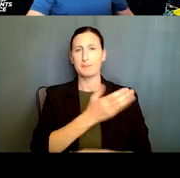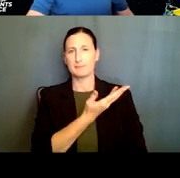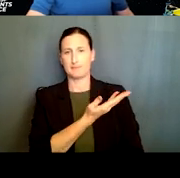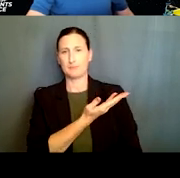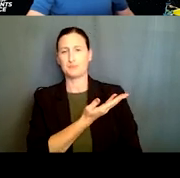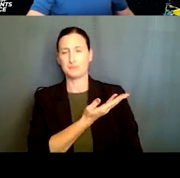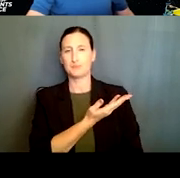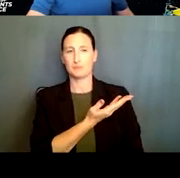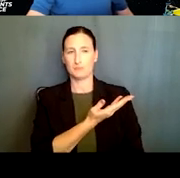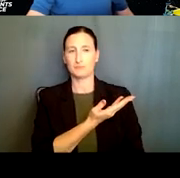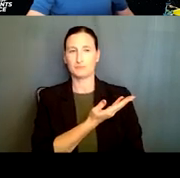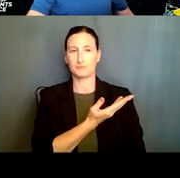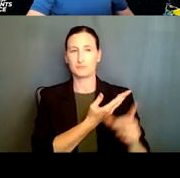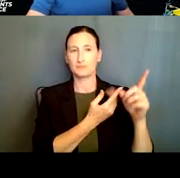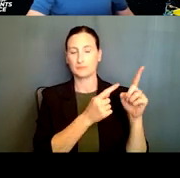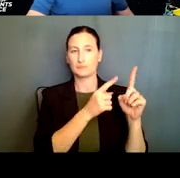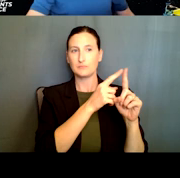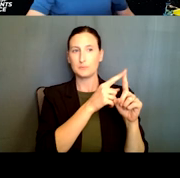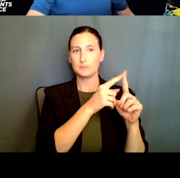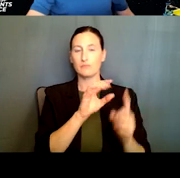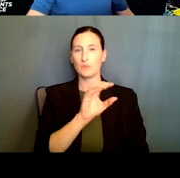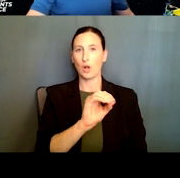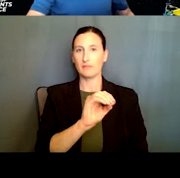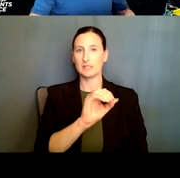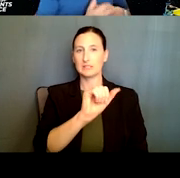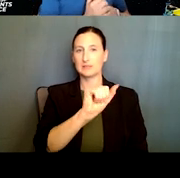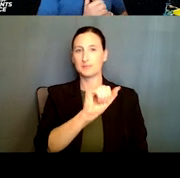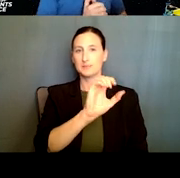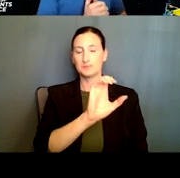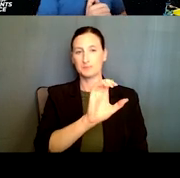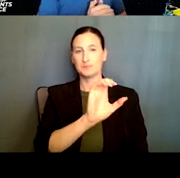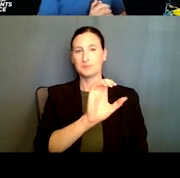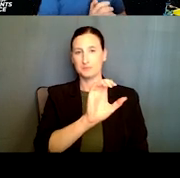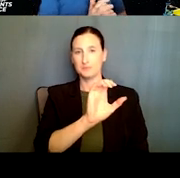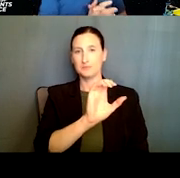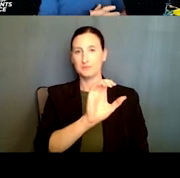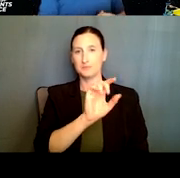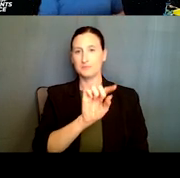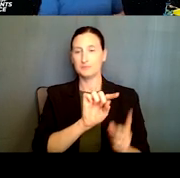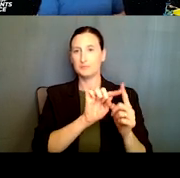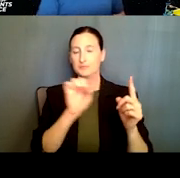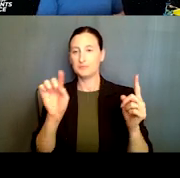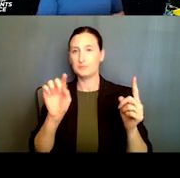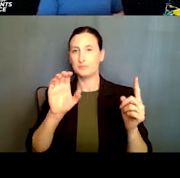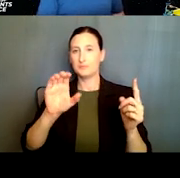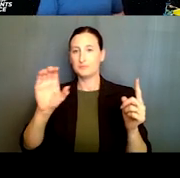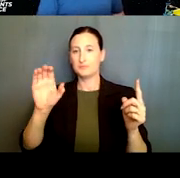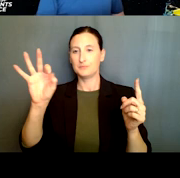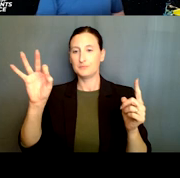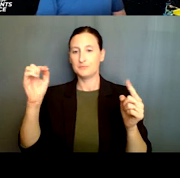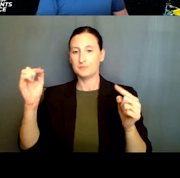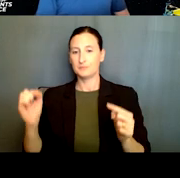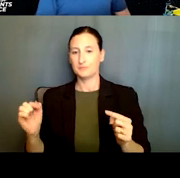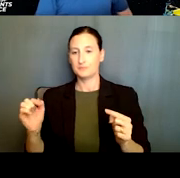From the left, you have Office of Advanced and Cyber Infrastructures, Computing and Communication, Foundations,